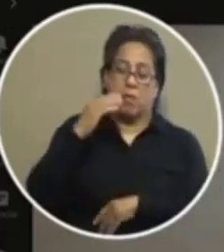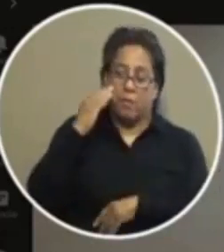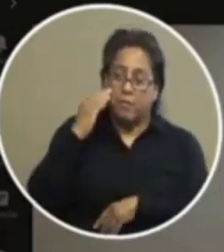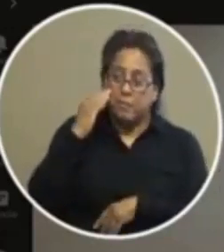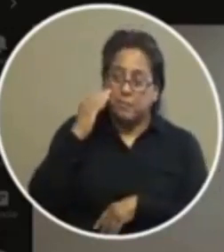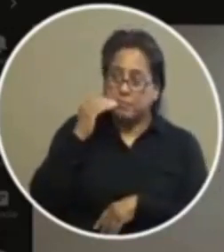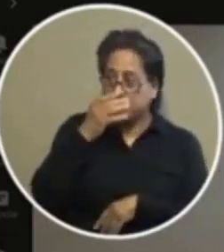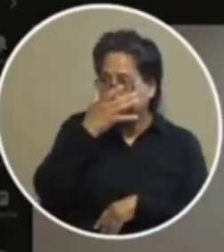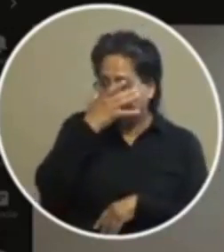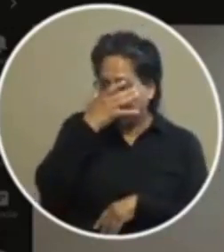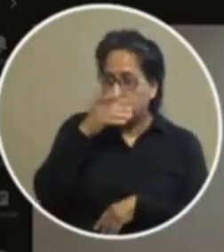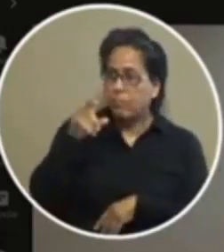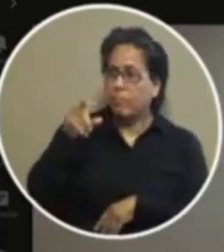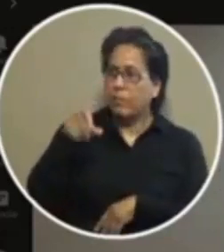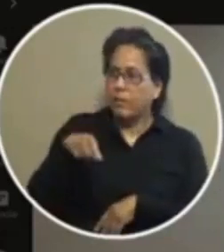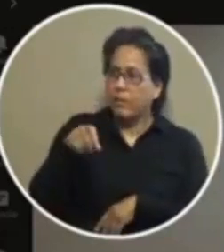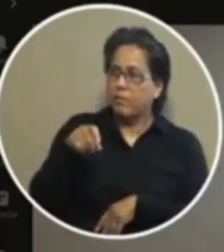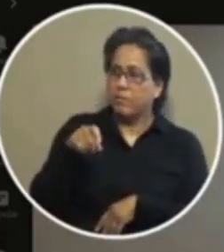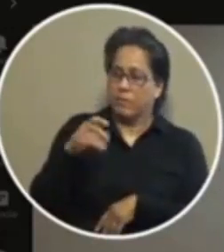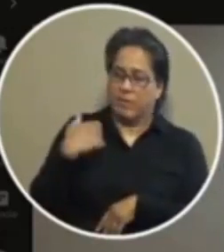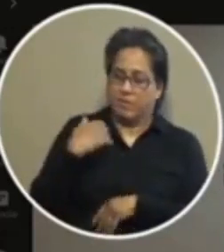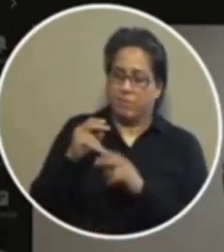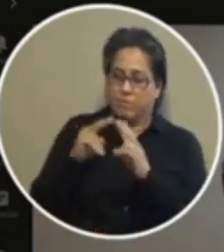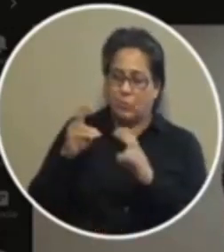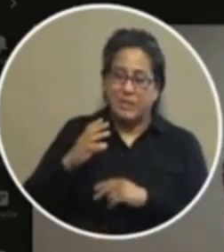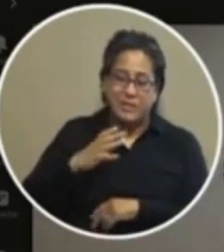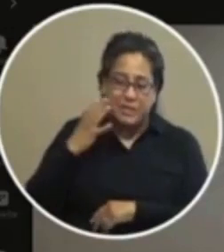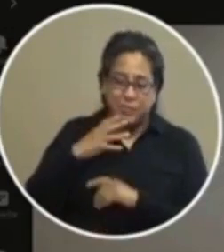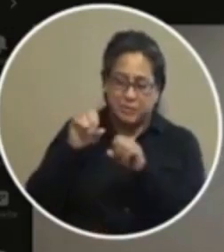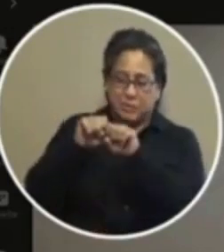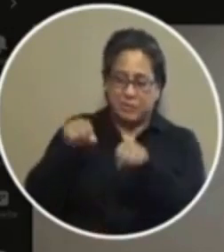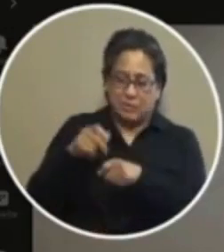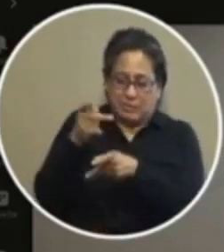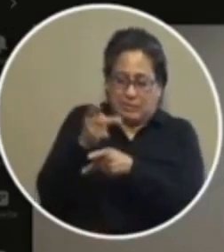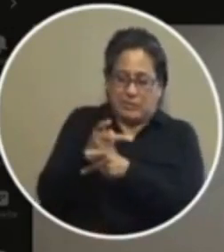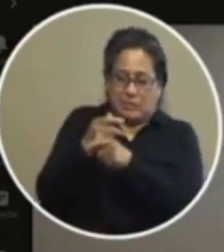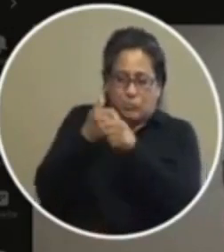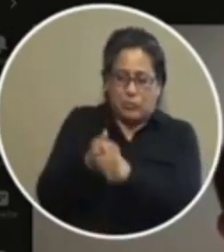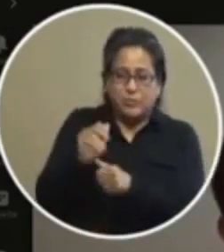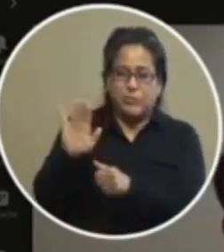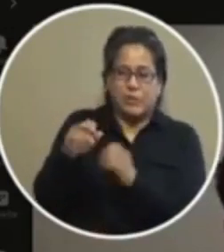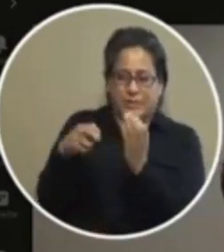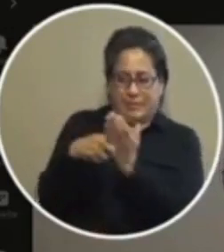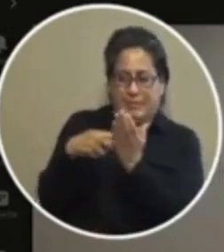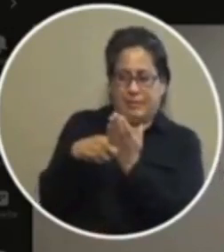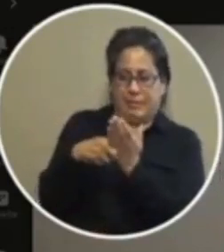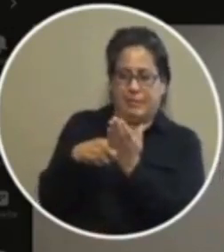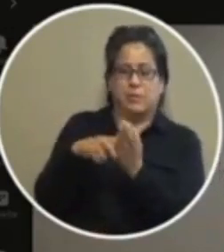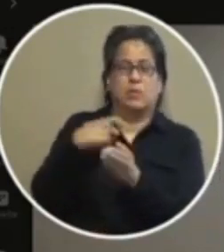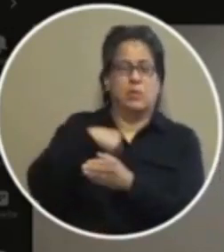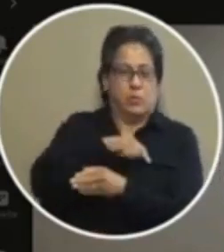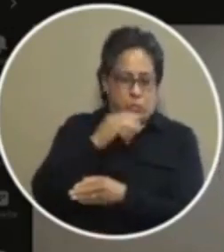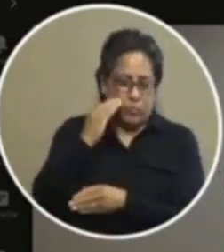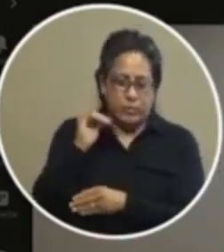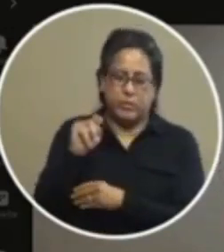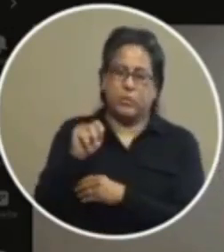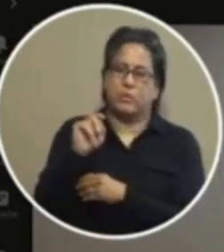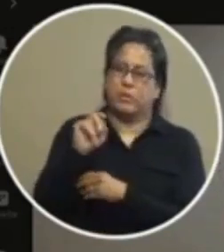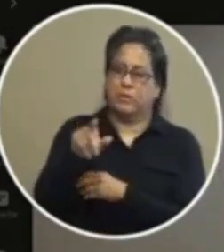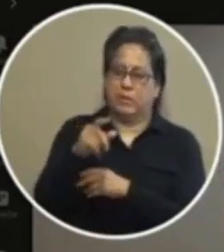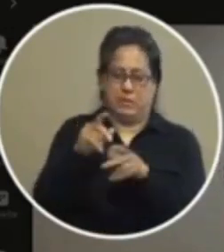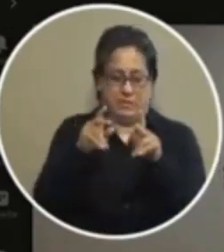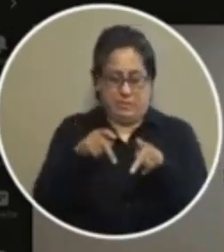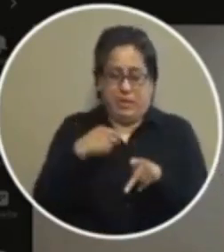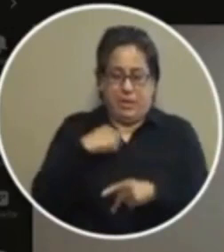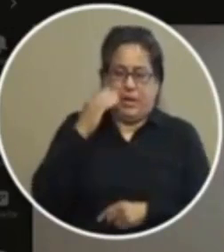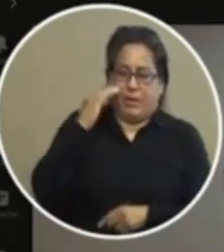you have a very elaborate system to keep track of your tickets right so we know that i mean as a citizen